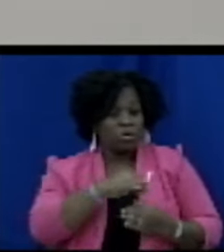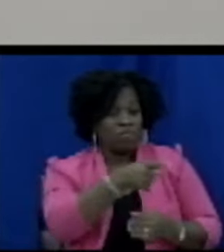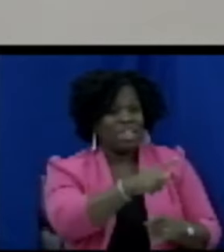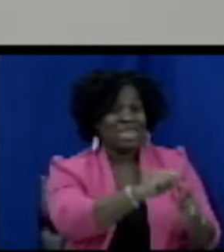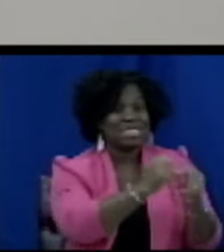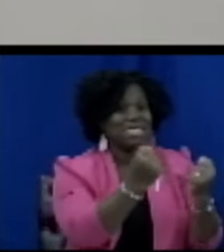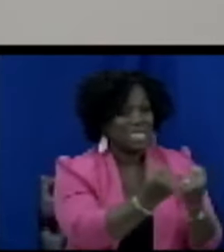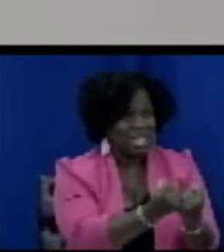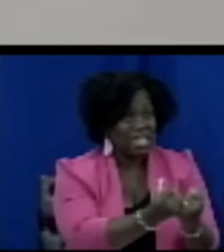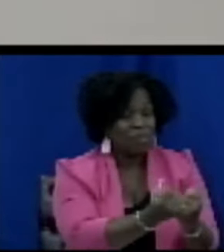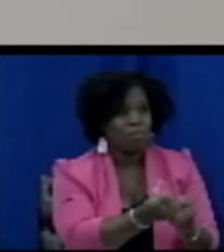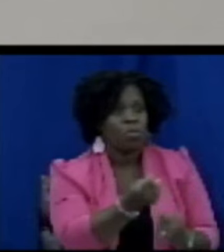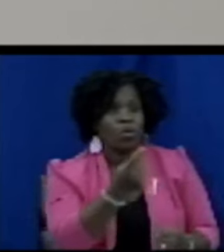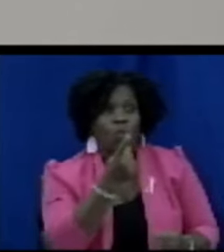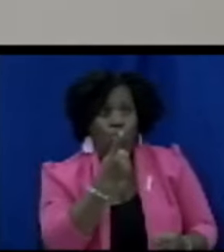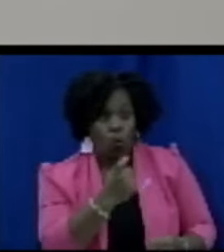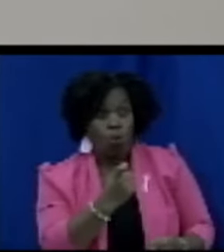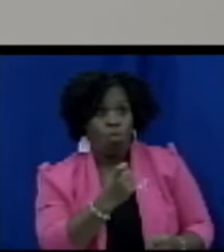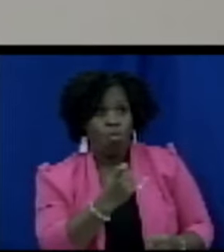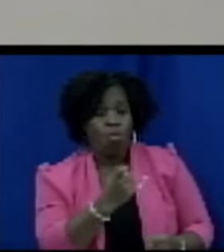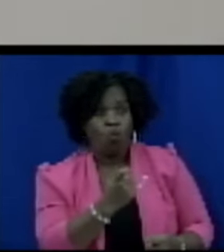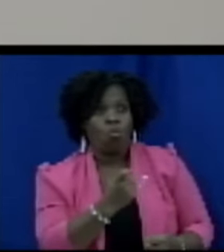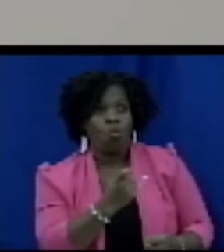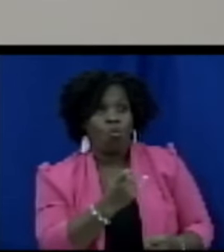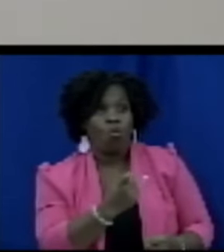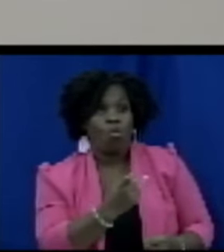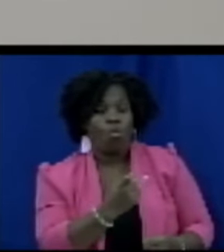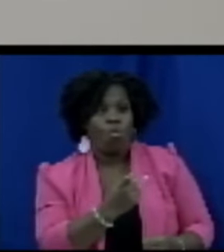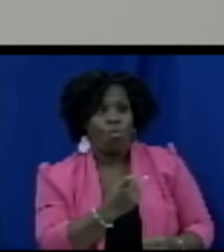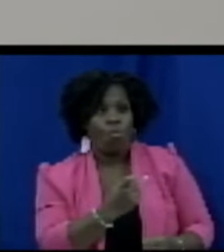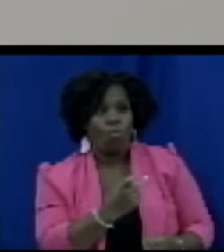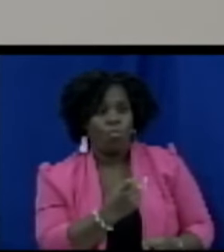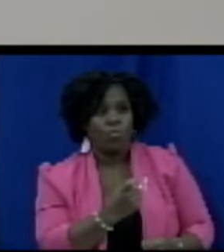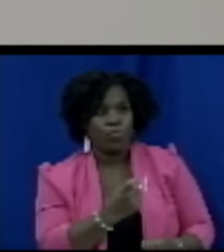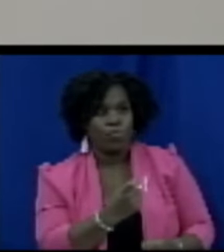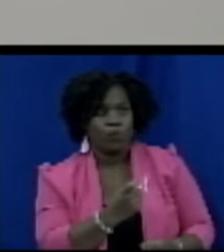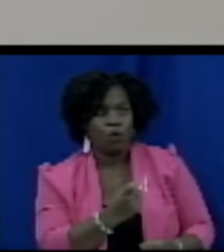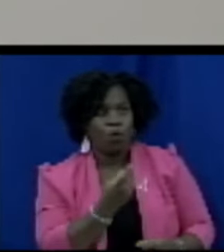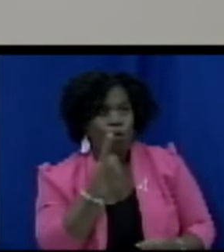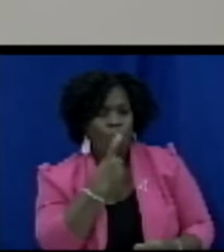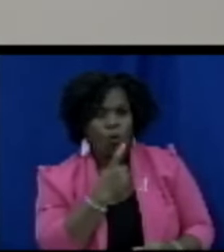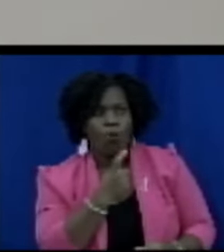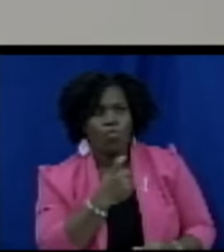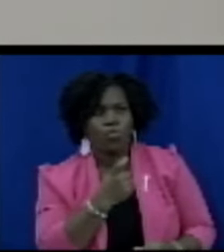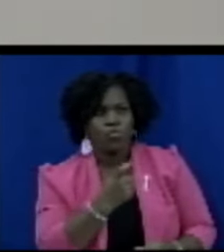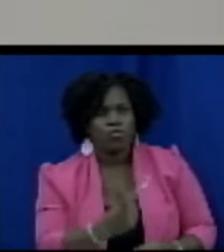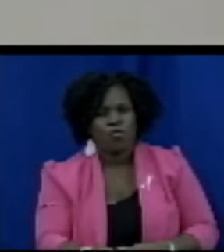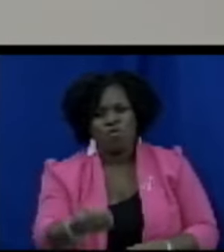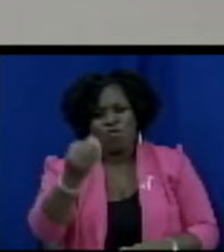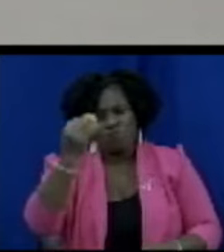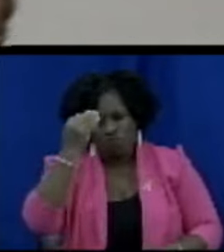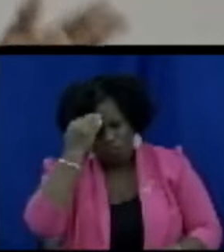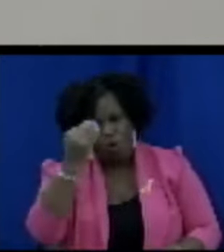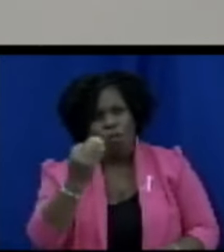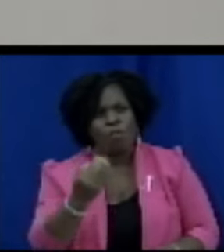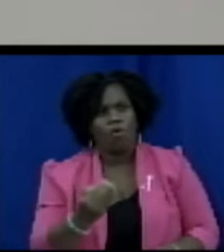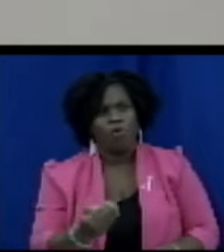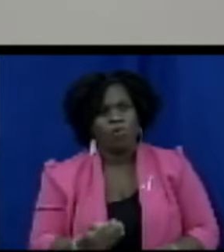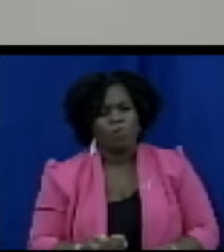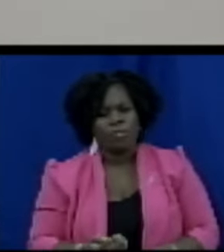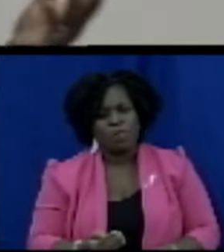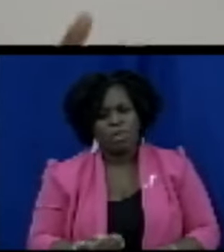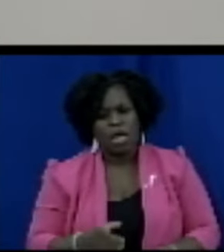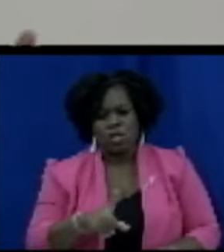who deliberately and I use the word deliberately because some will do it deliberately go there and create difficulties